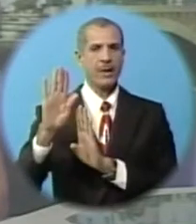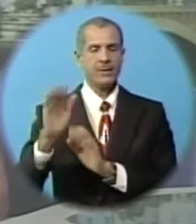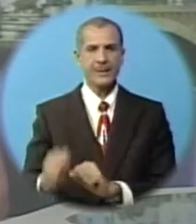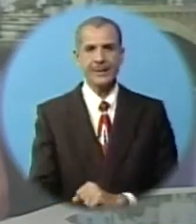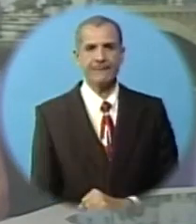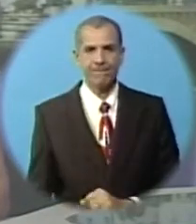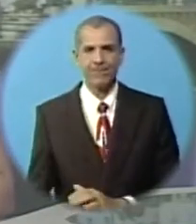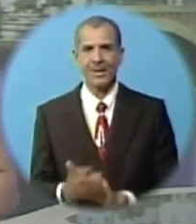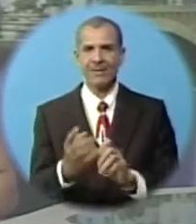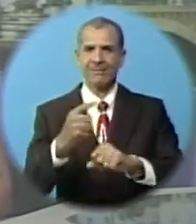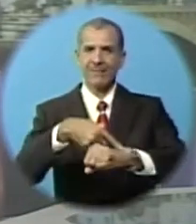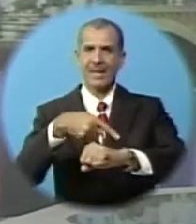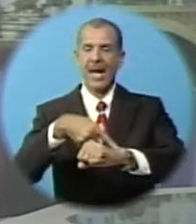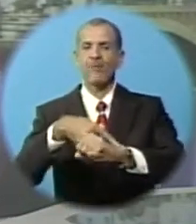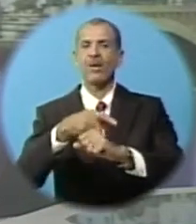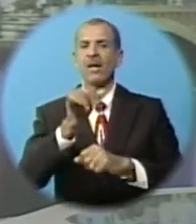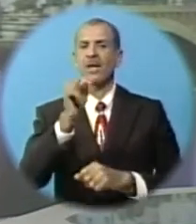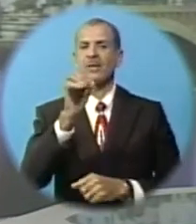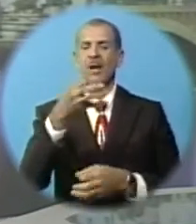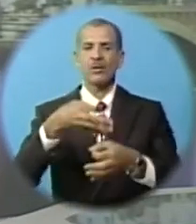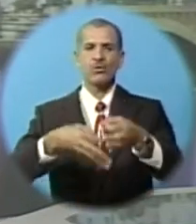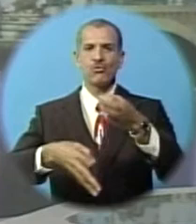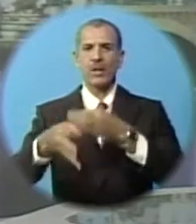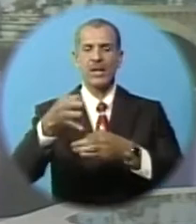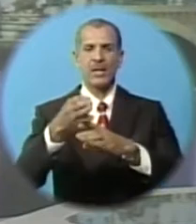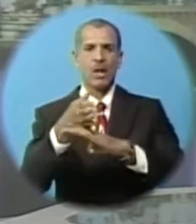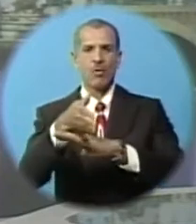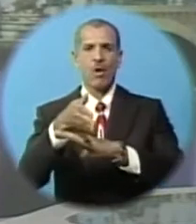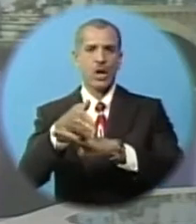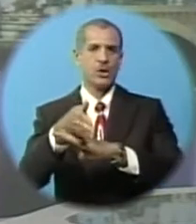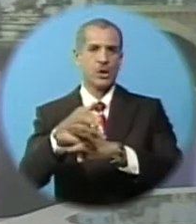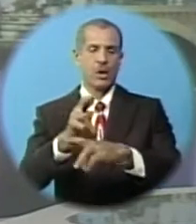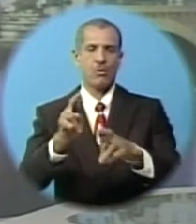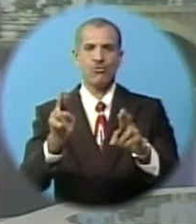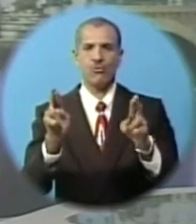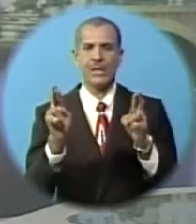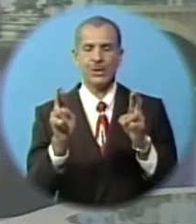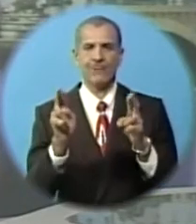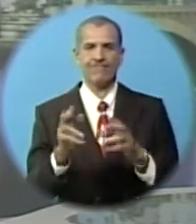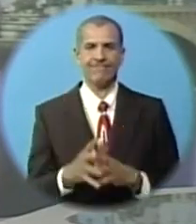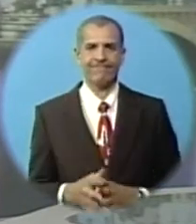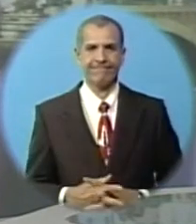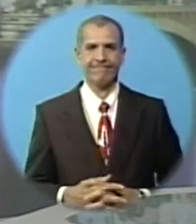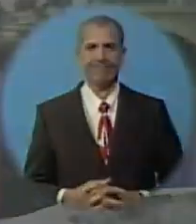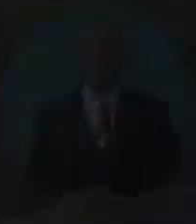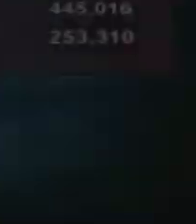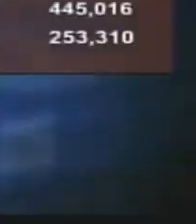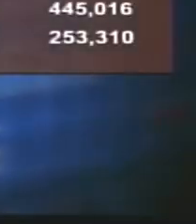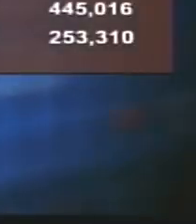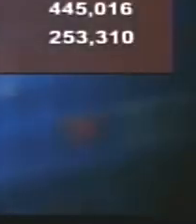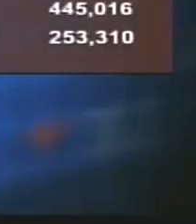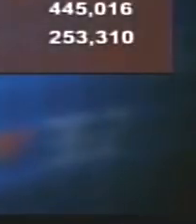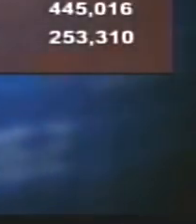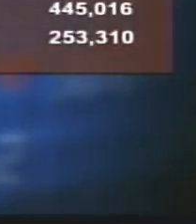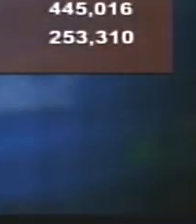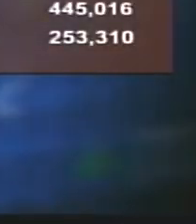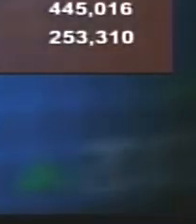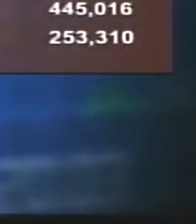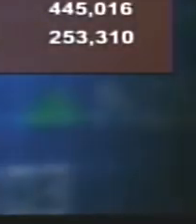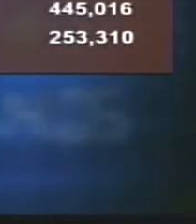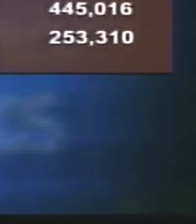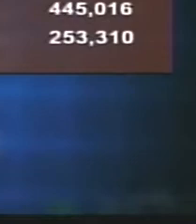Time now to take a look at how stocks trade in on selected exchanges across our region. In Jamaica,